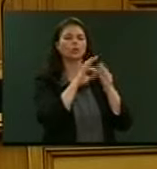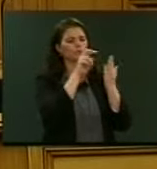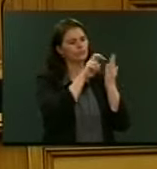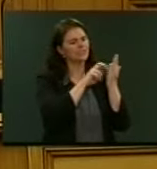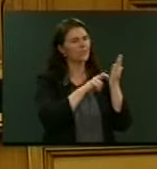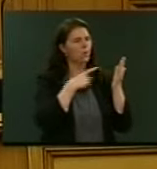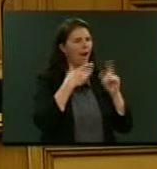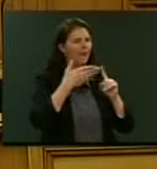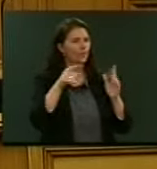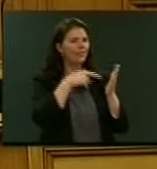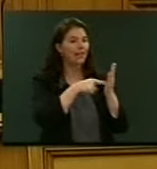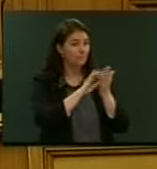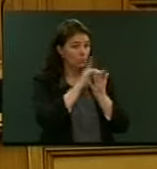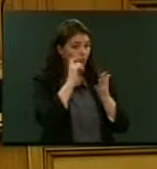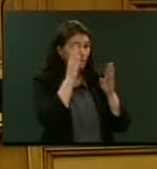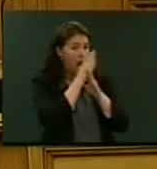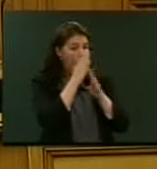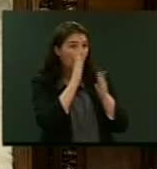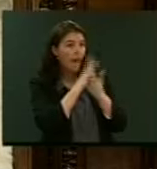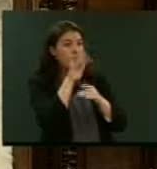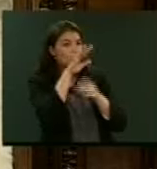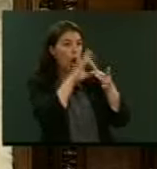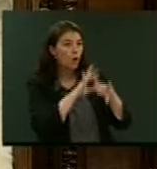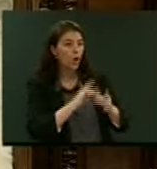not to hide the true extent of foreign ownership in New Zealand?